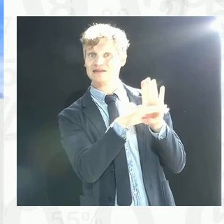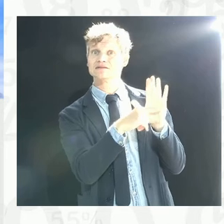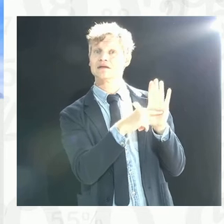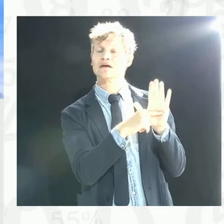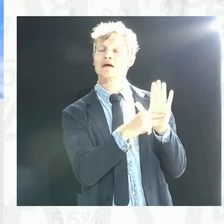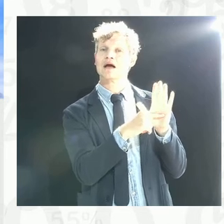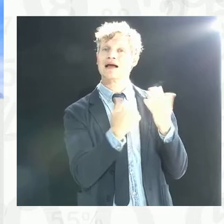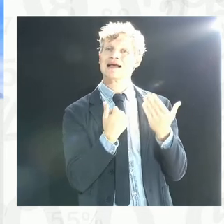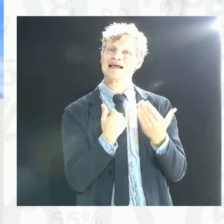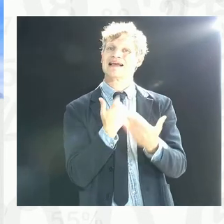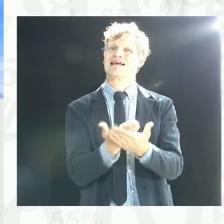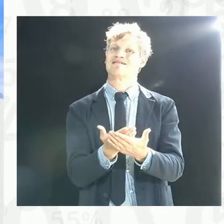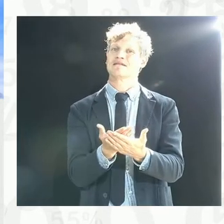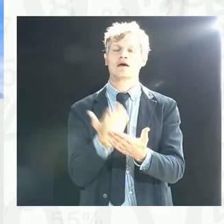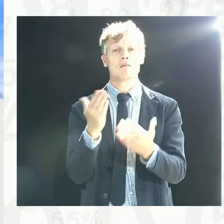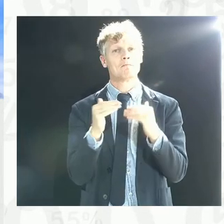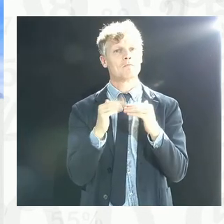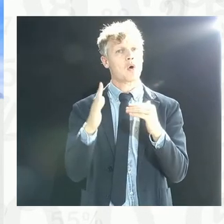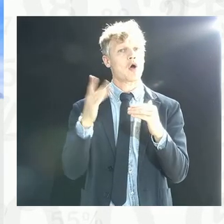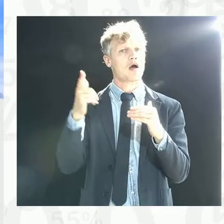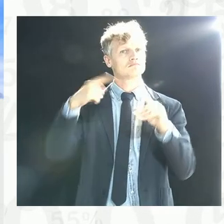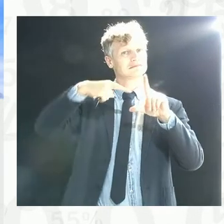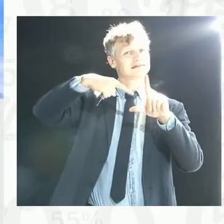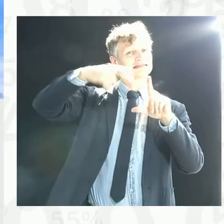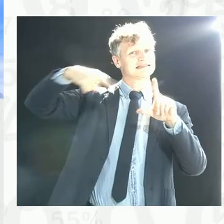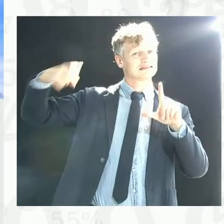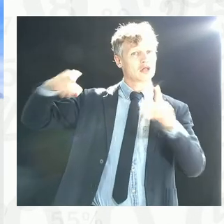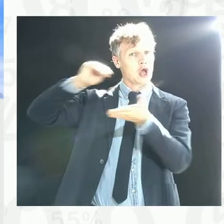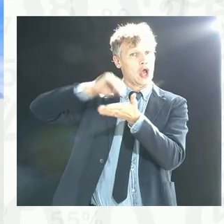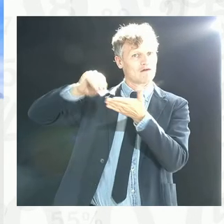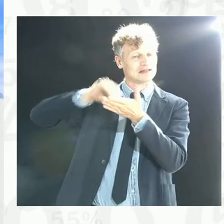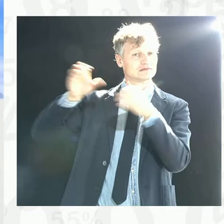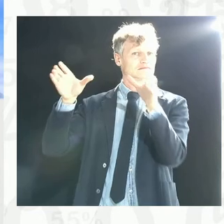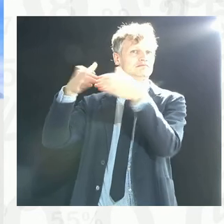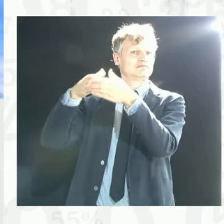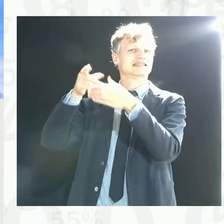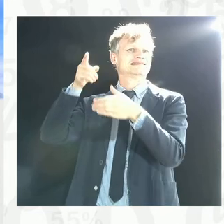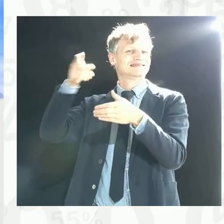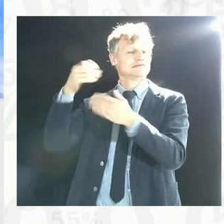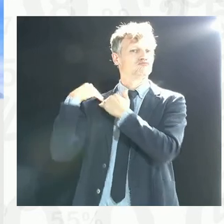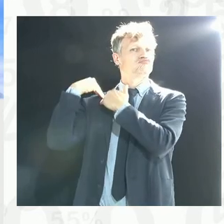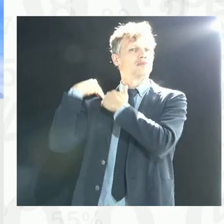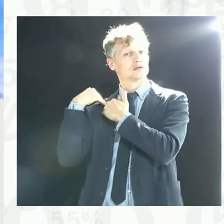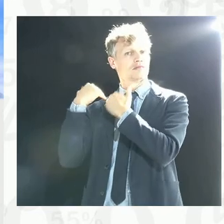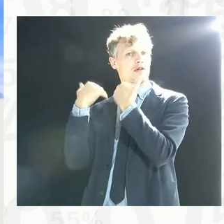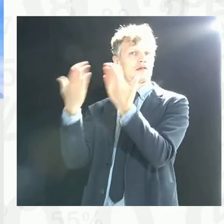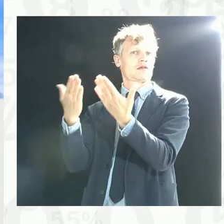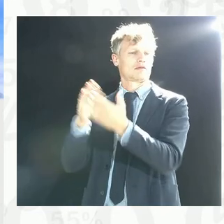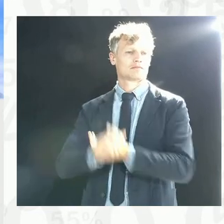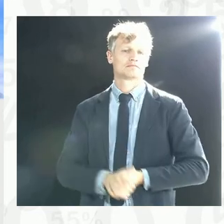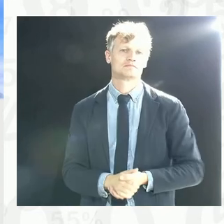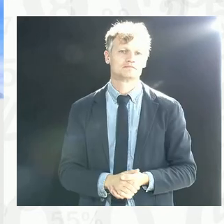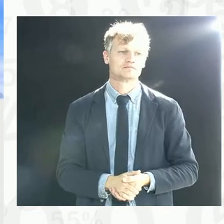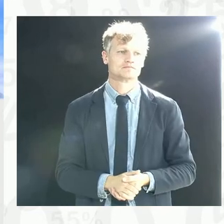of an APEX institution, now the Zambia statistical agency, which was like a regulator. So